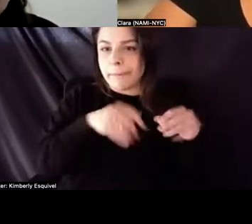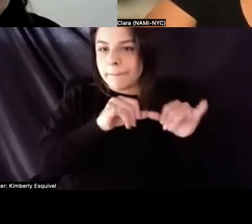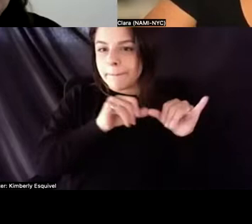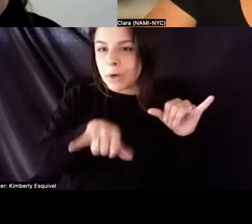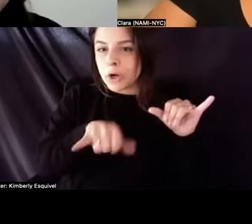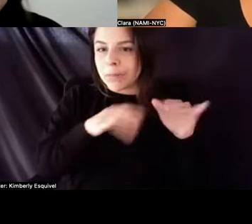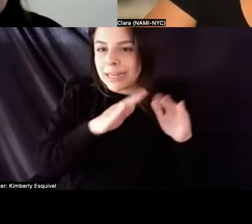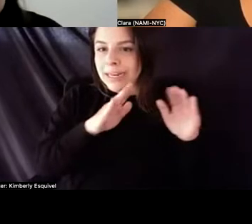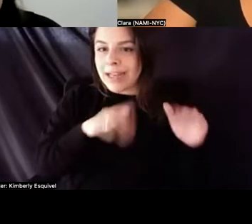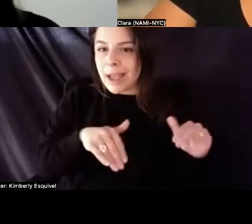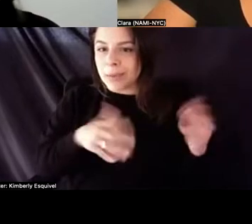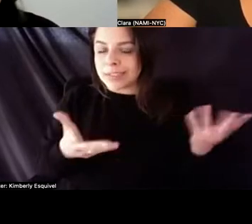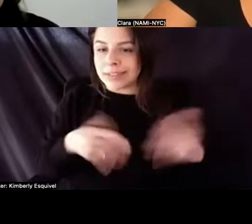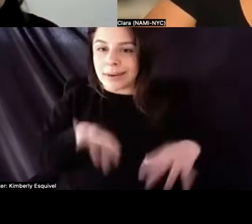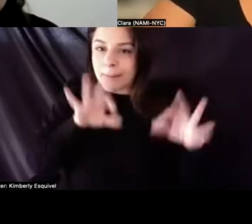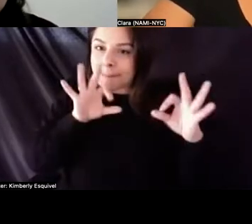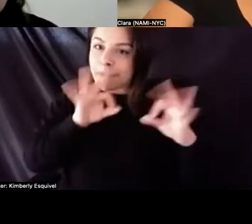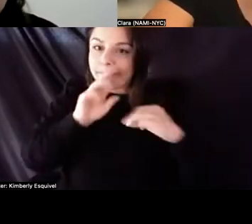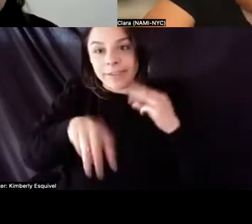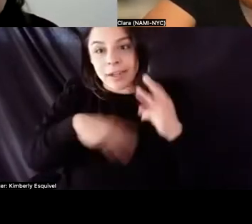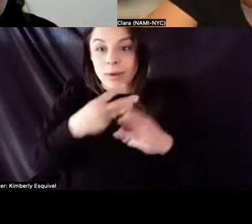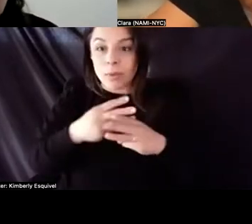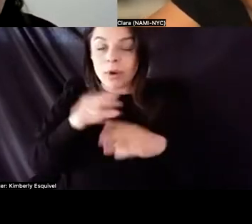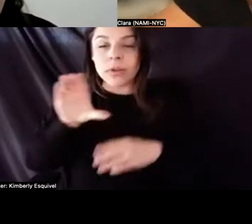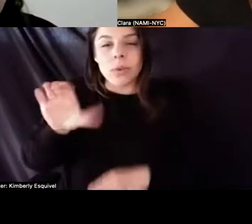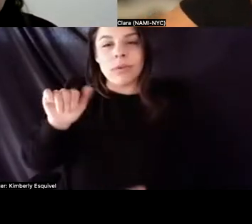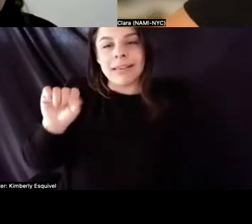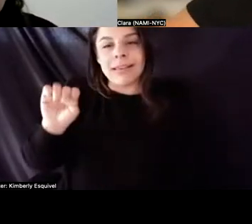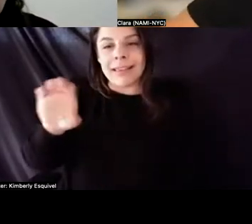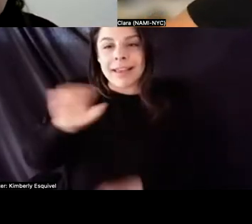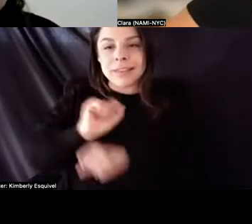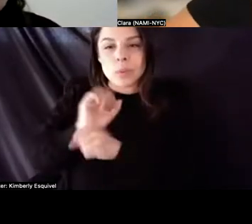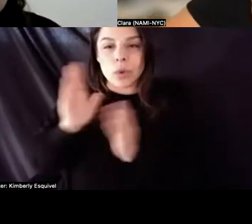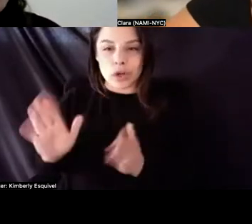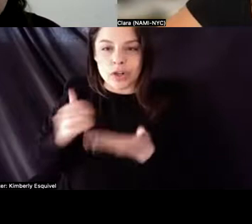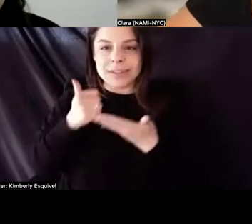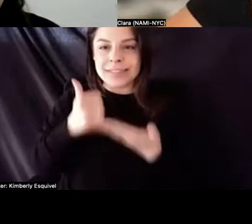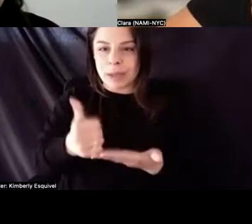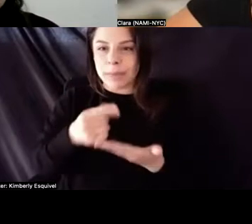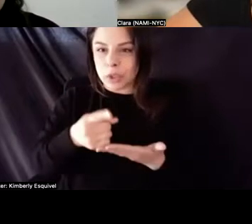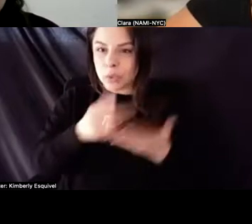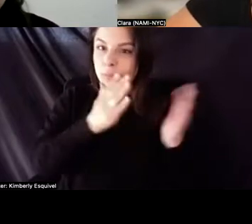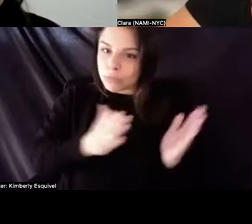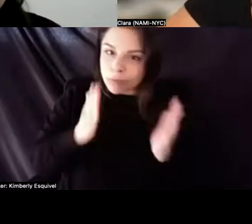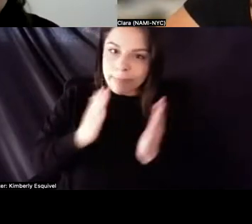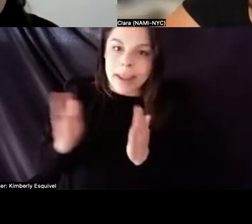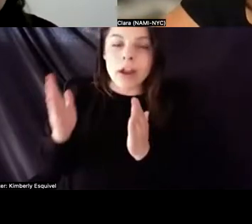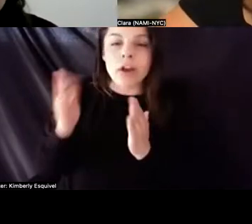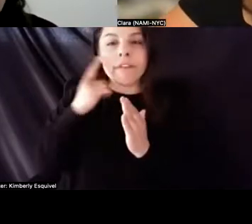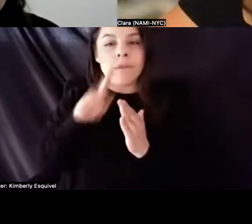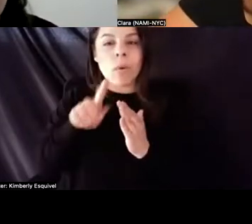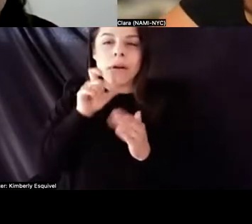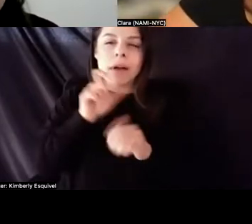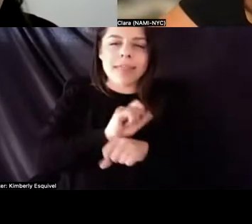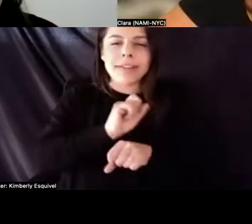you know, in an ideal world, the caseworkers that you're with are helping you prepare for the job or not the job,